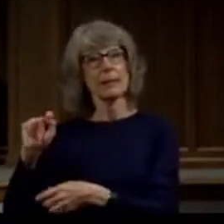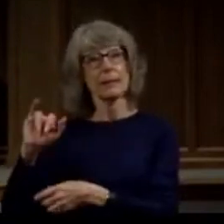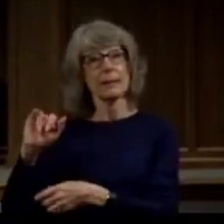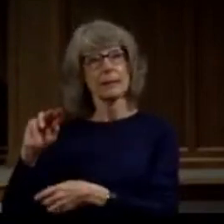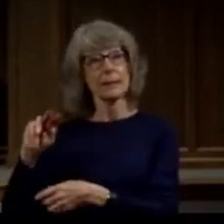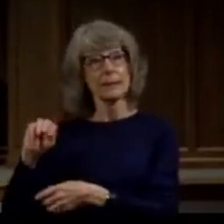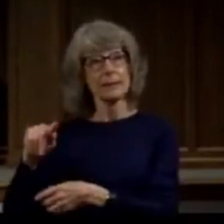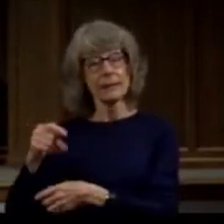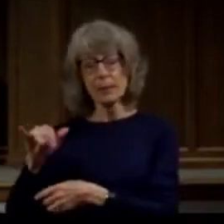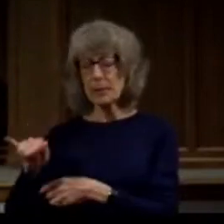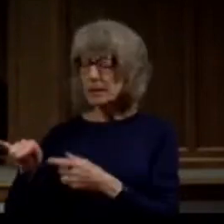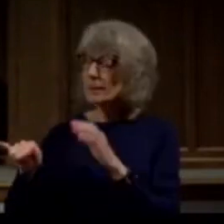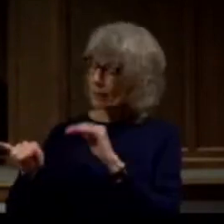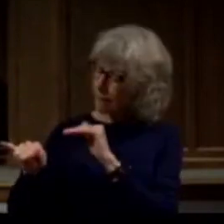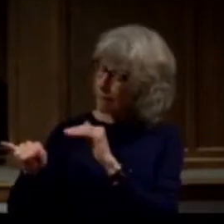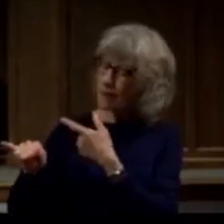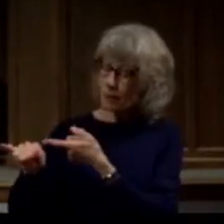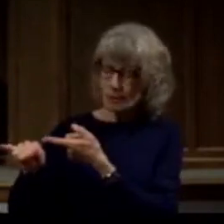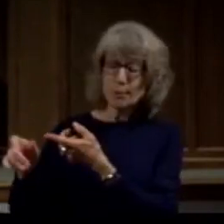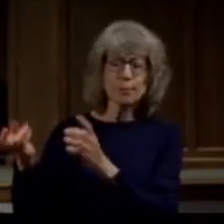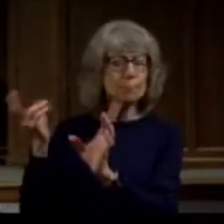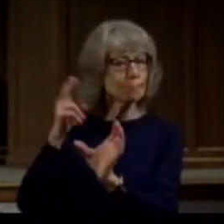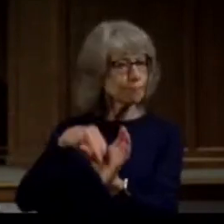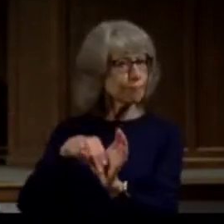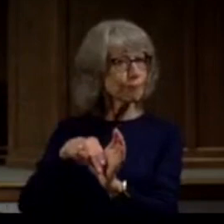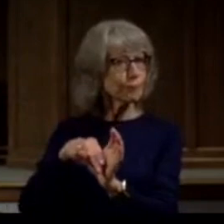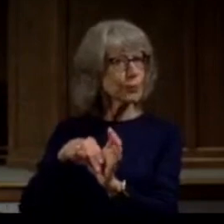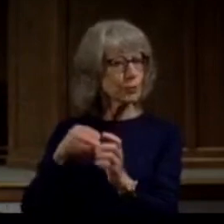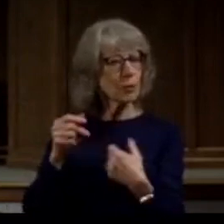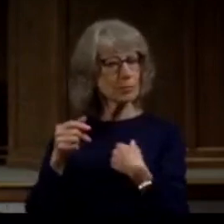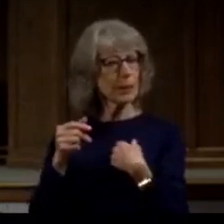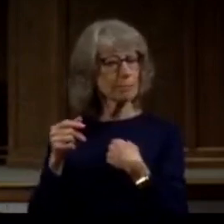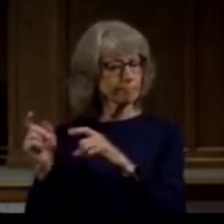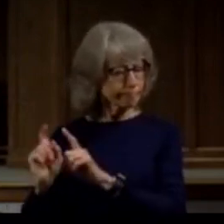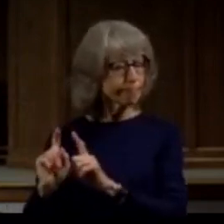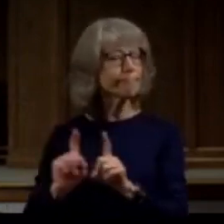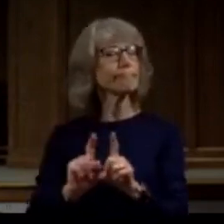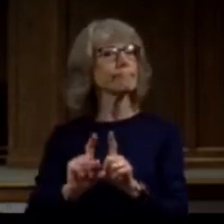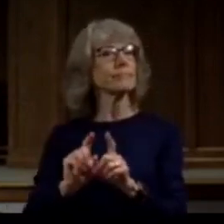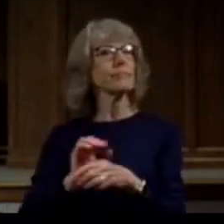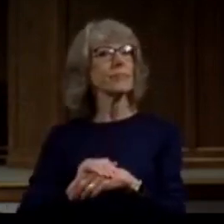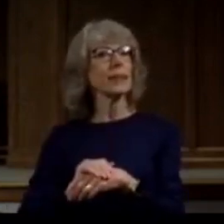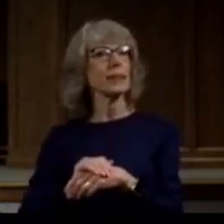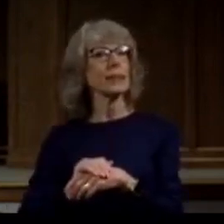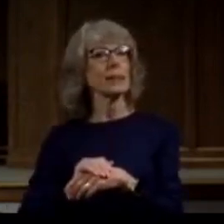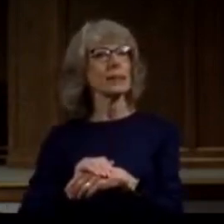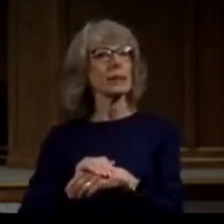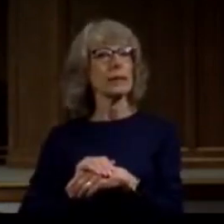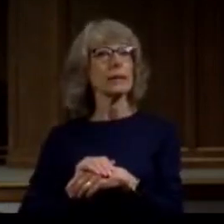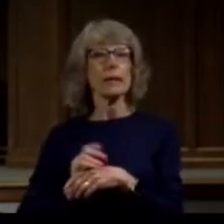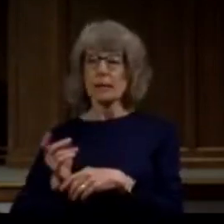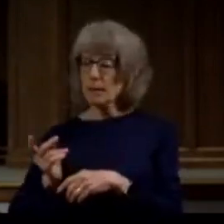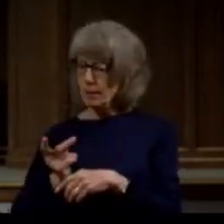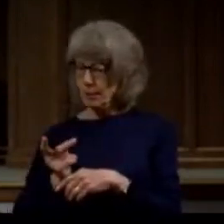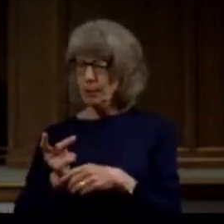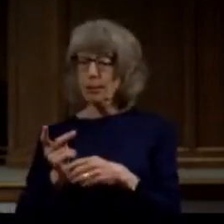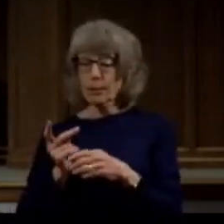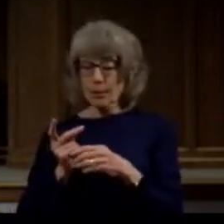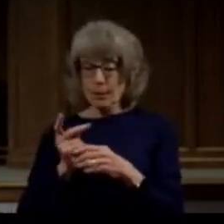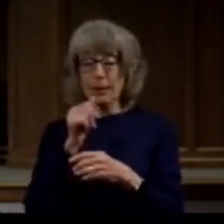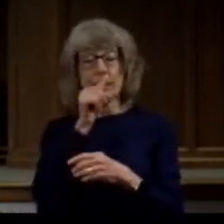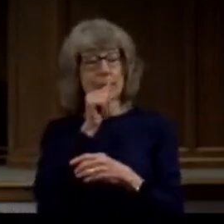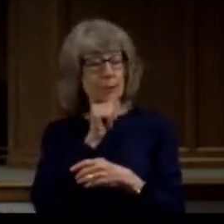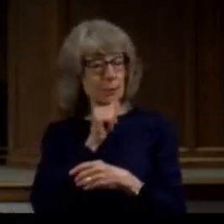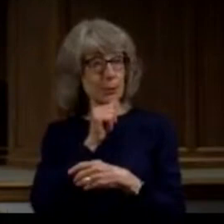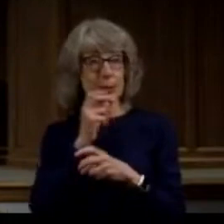join me and be a part of this ministry. the two have endured great hardships together and I would